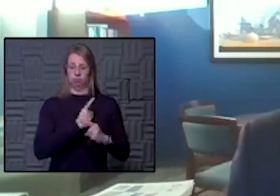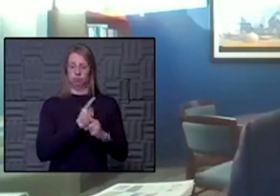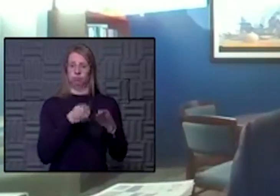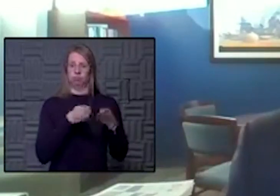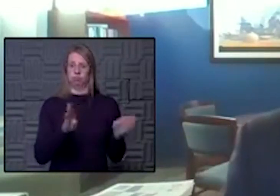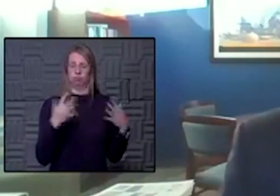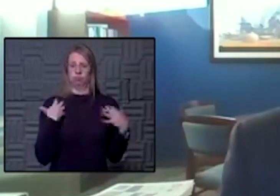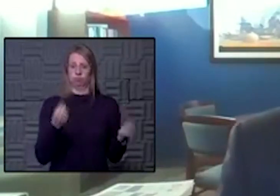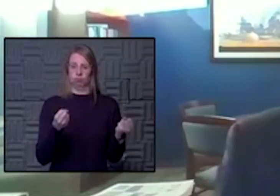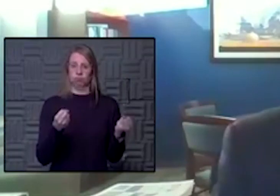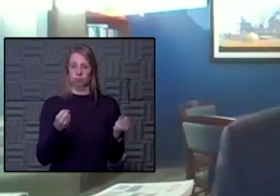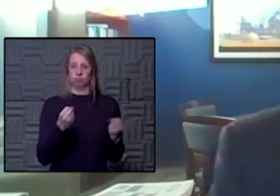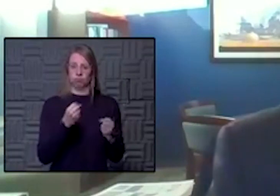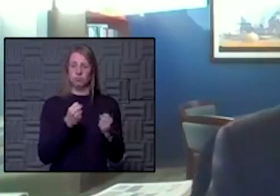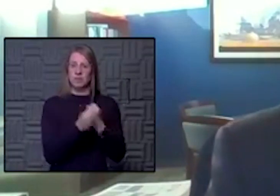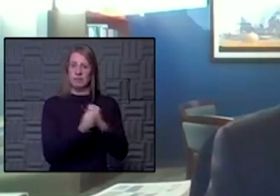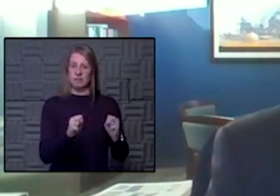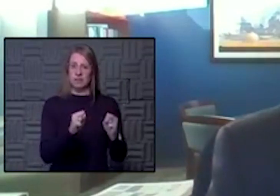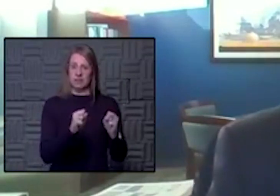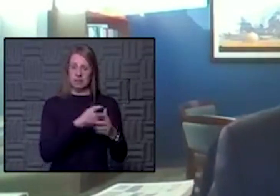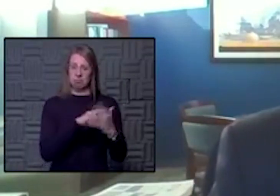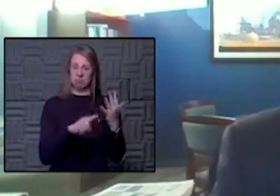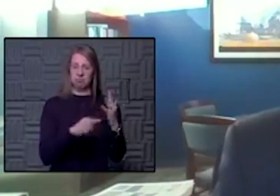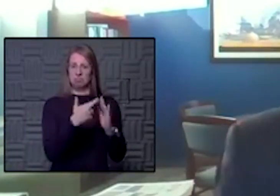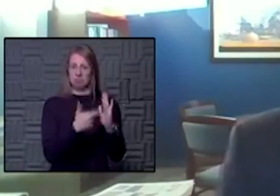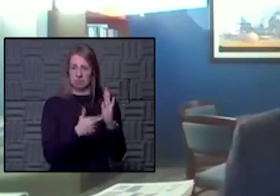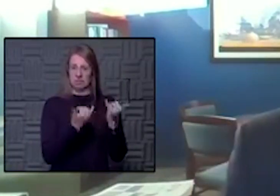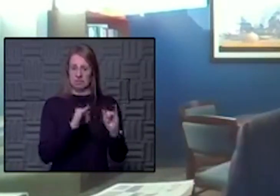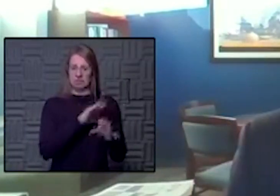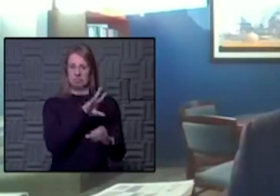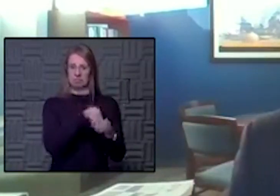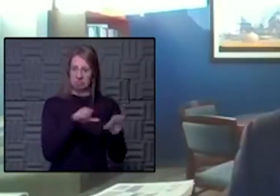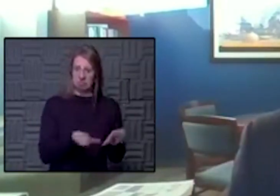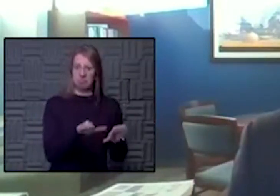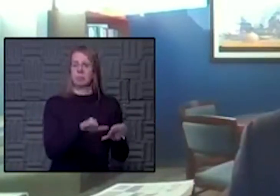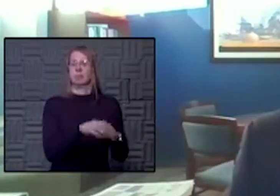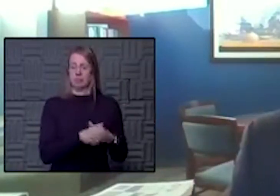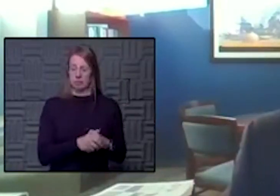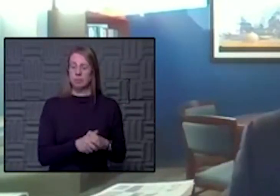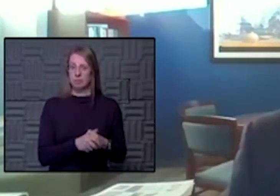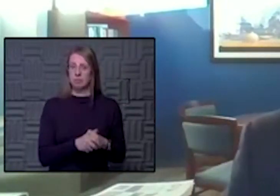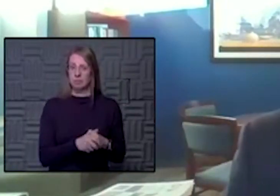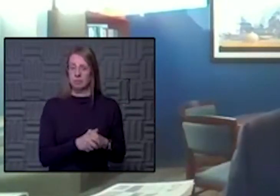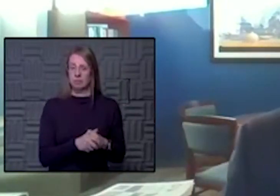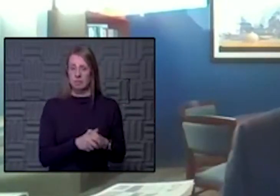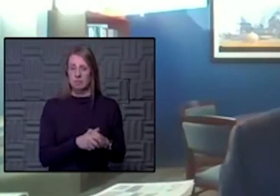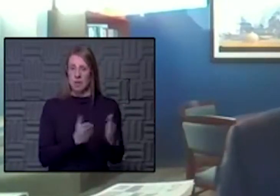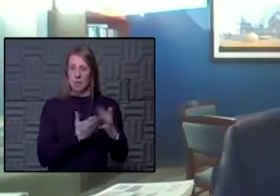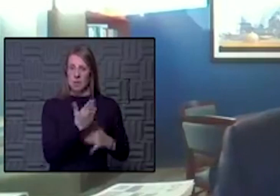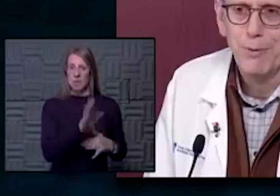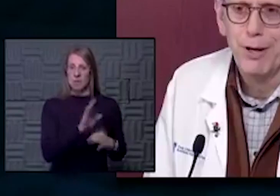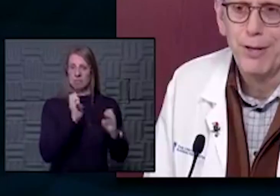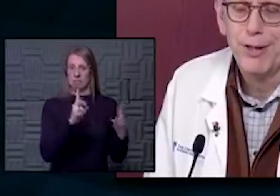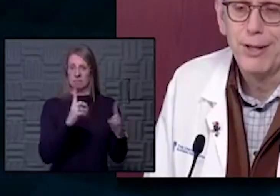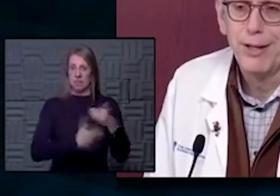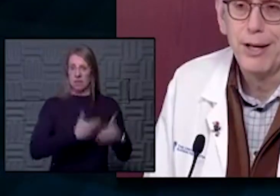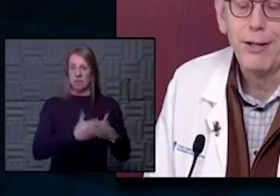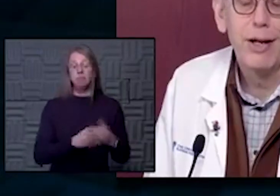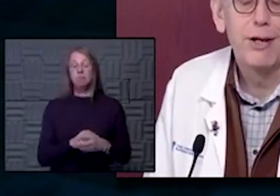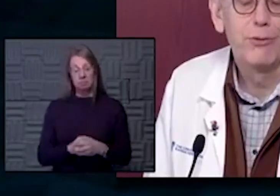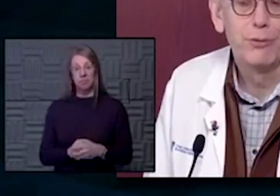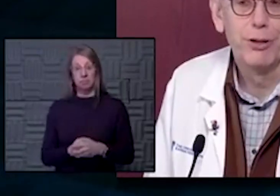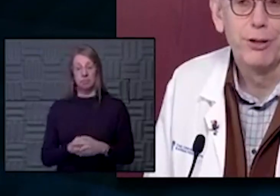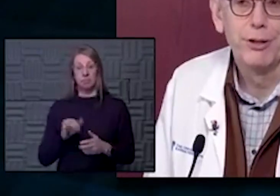safety measures and still participating quite actively in their educational process. Well, that